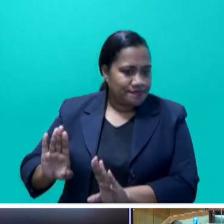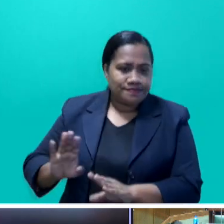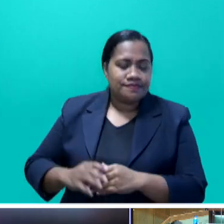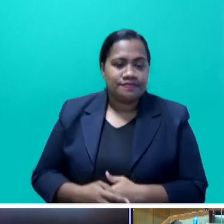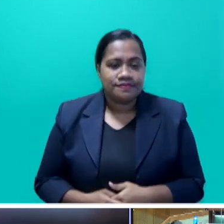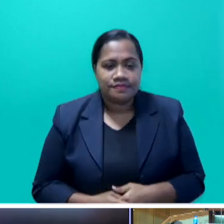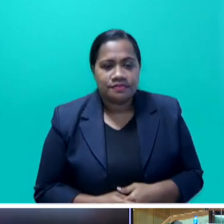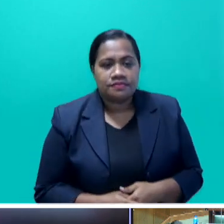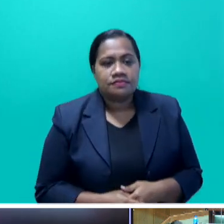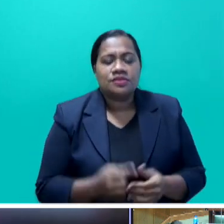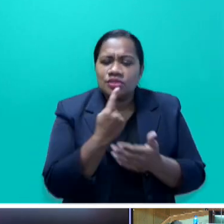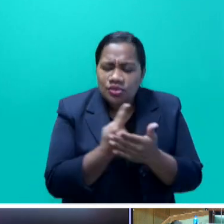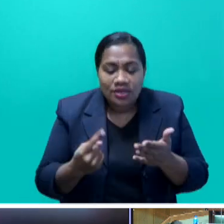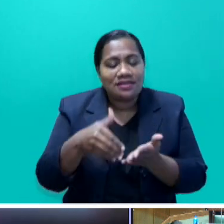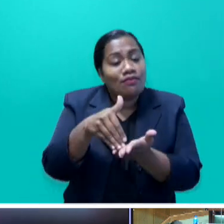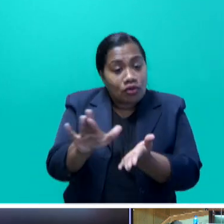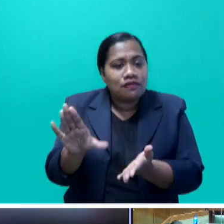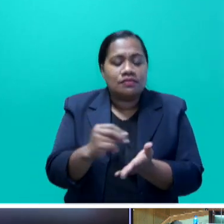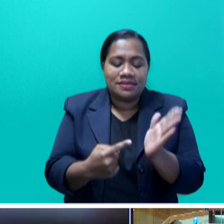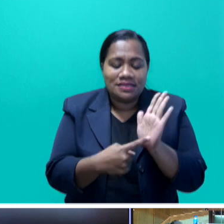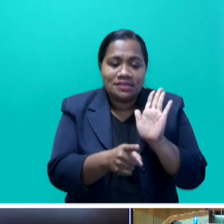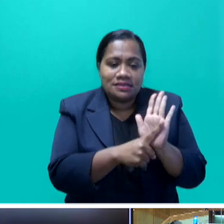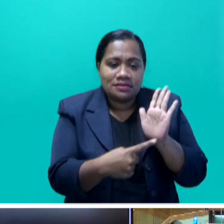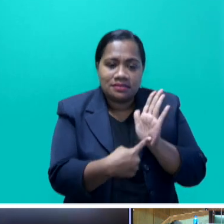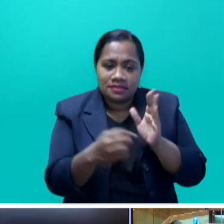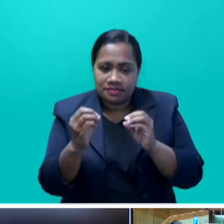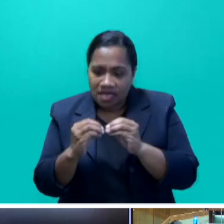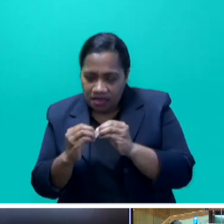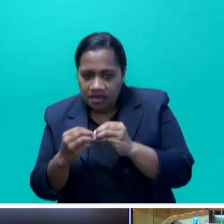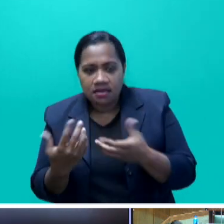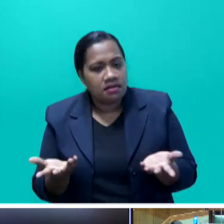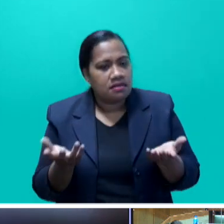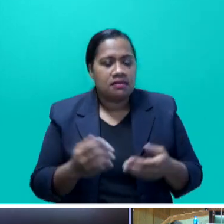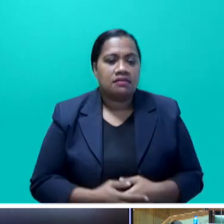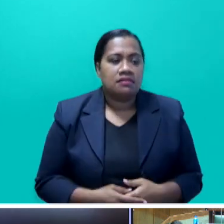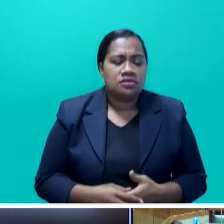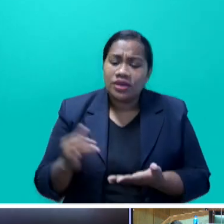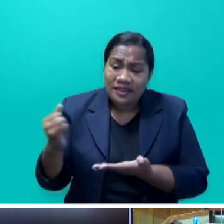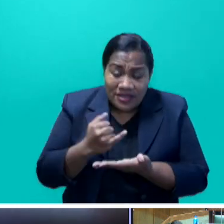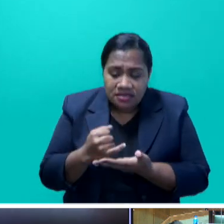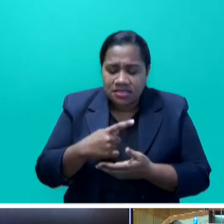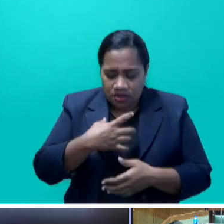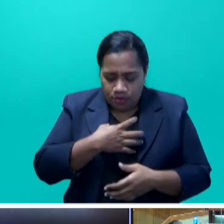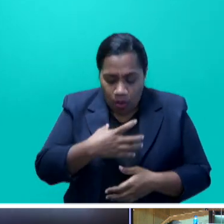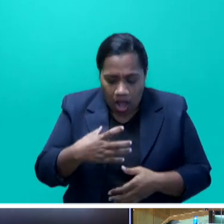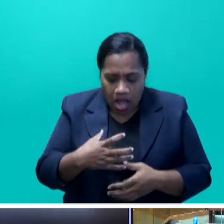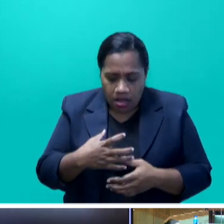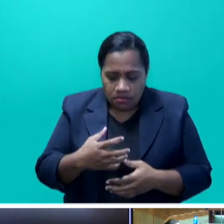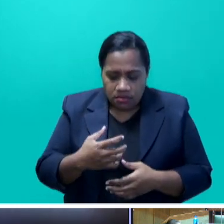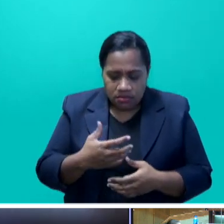from the TLTB. By doing so, investors will be more interested in Itaukay land.